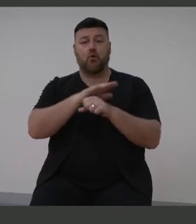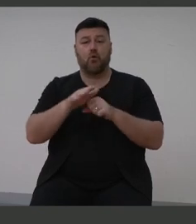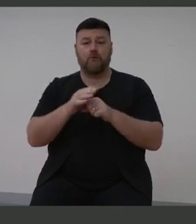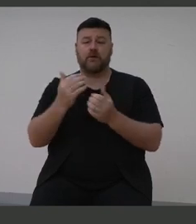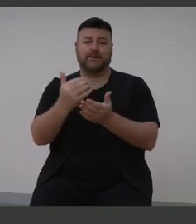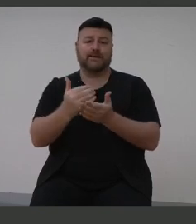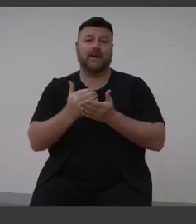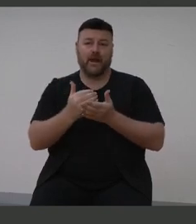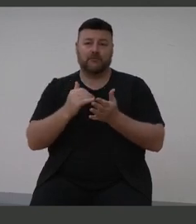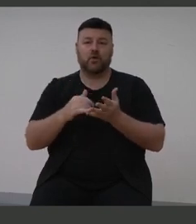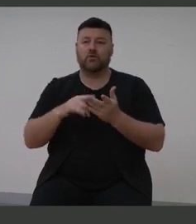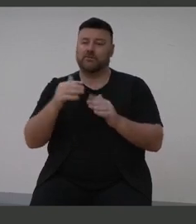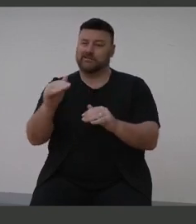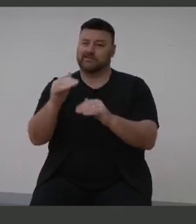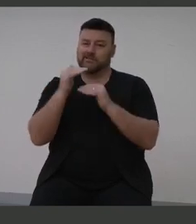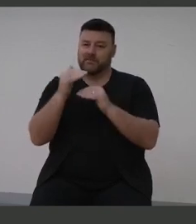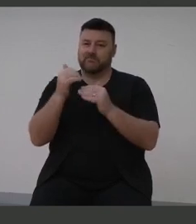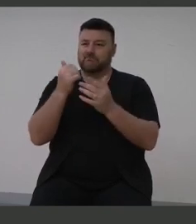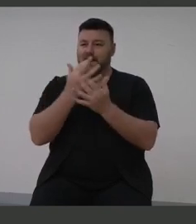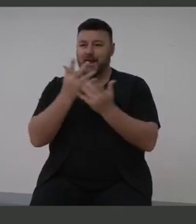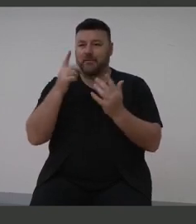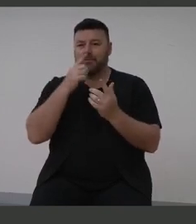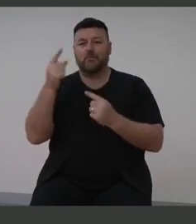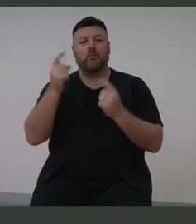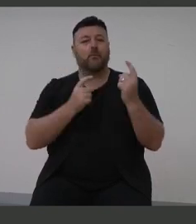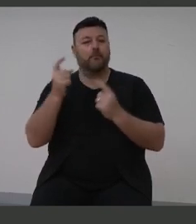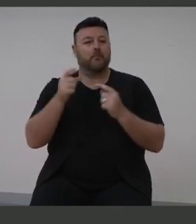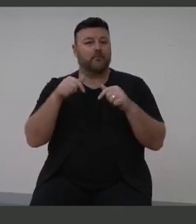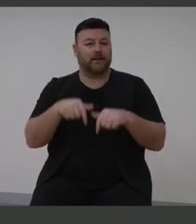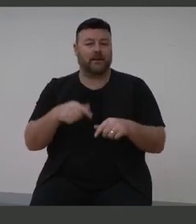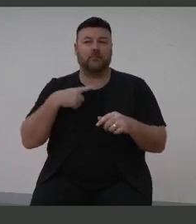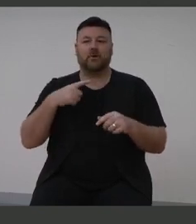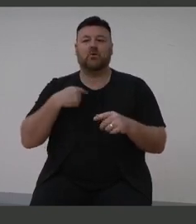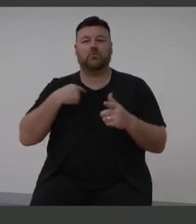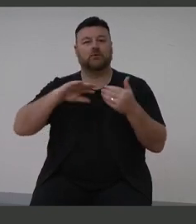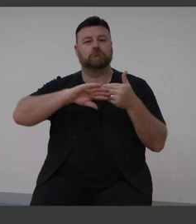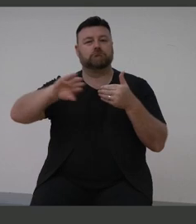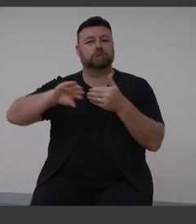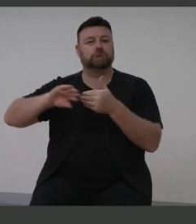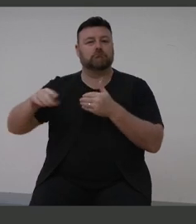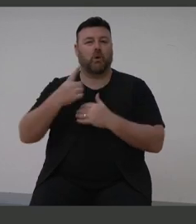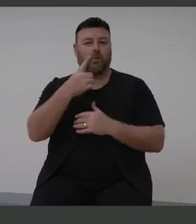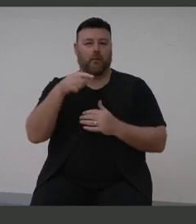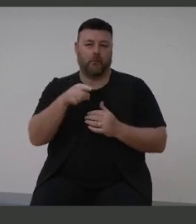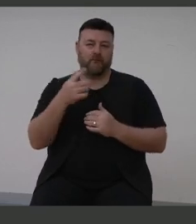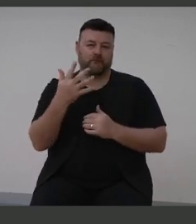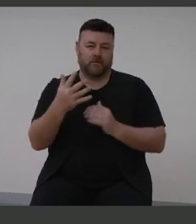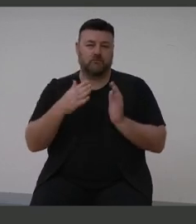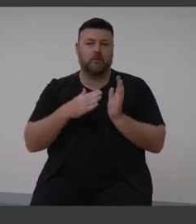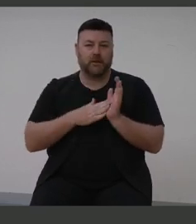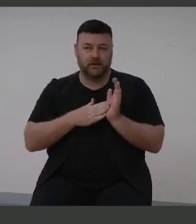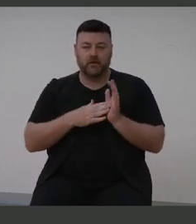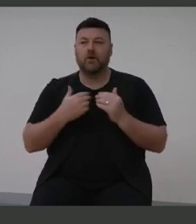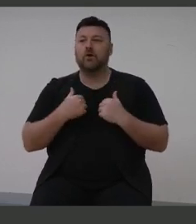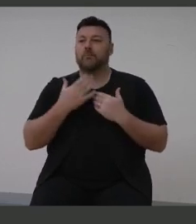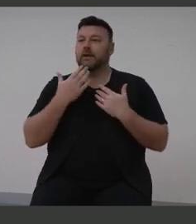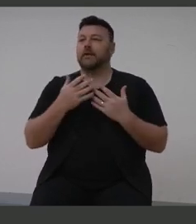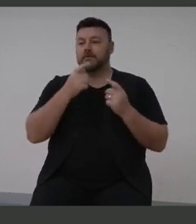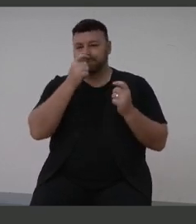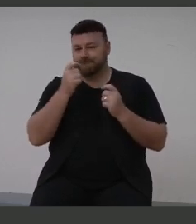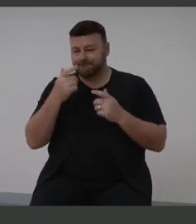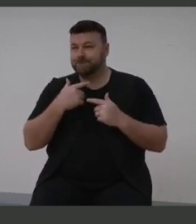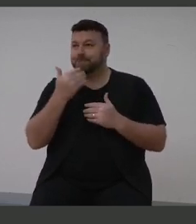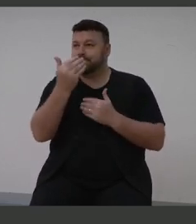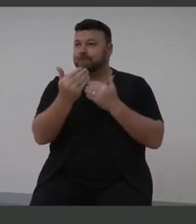and we've restricted the number of guests attending to allow for social distancing. If you could respect this and ensure you spread out in the